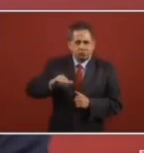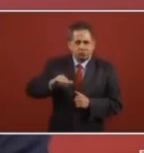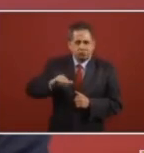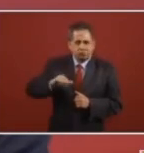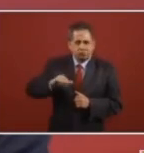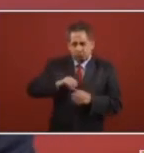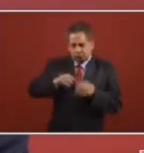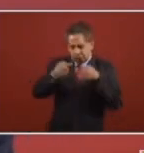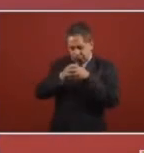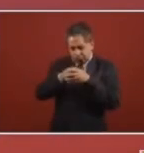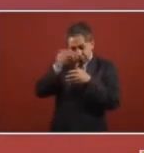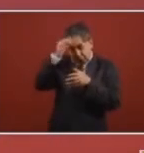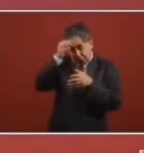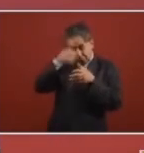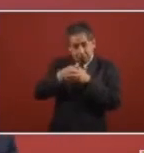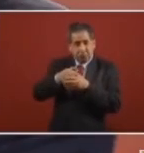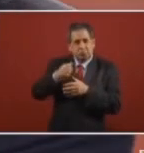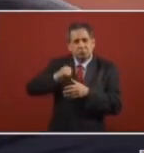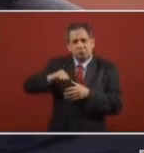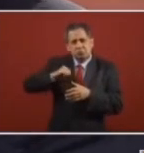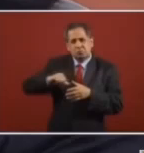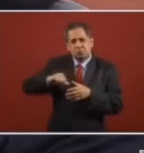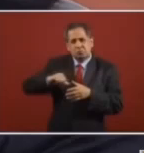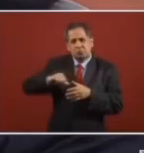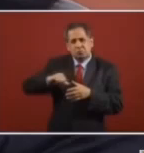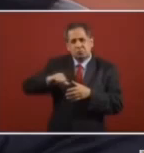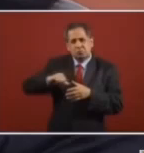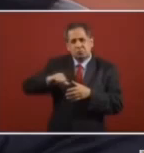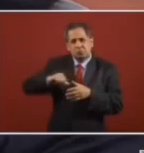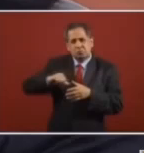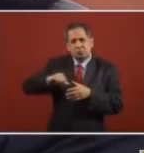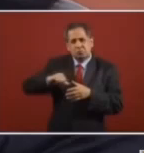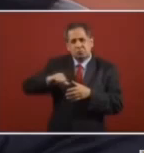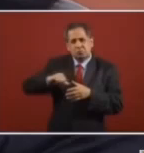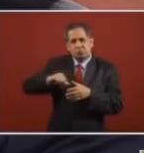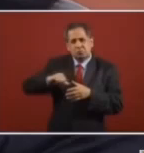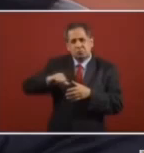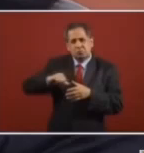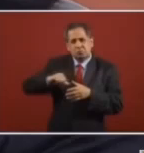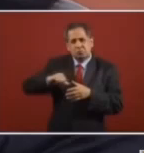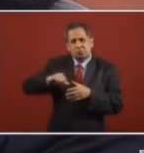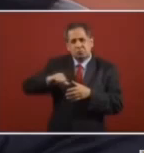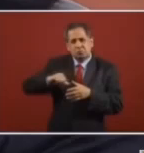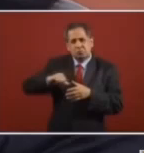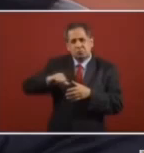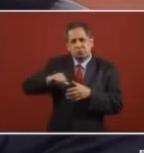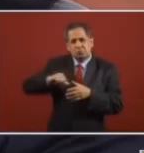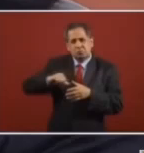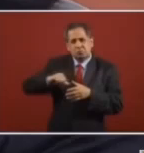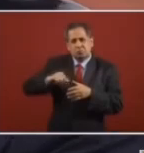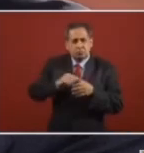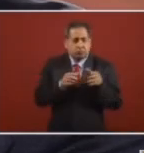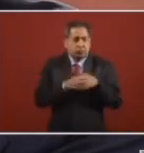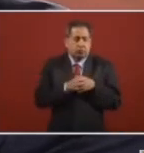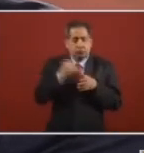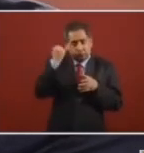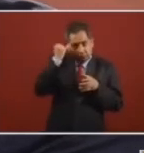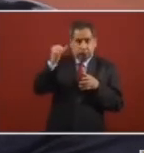orthodoxy of the neoliberal model.